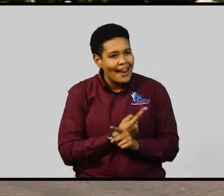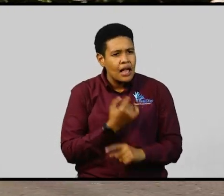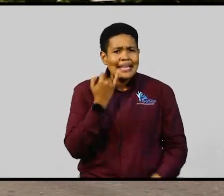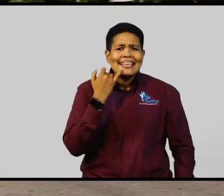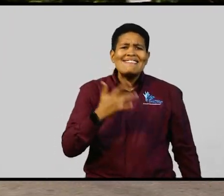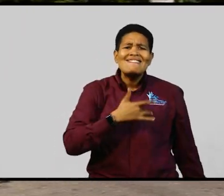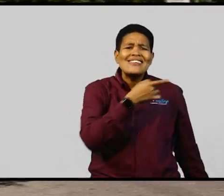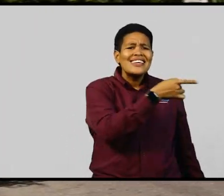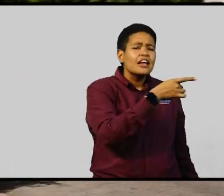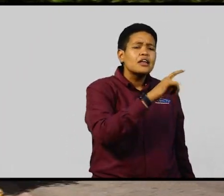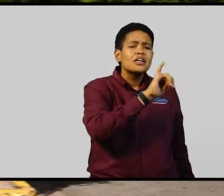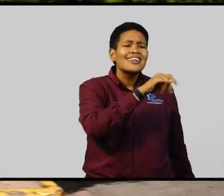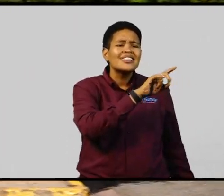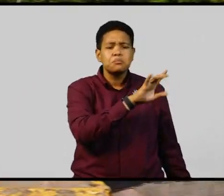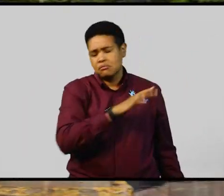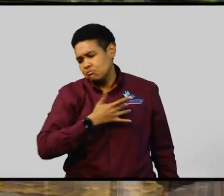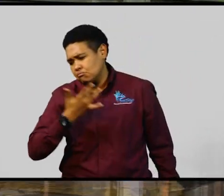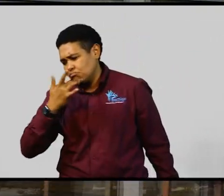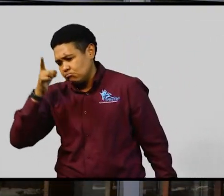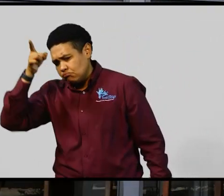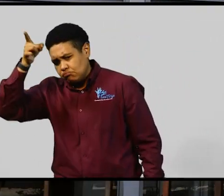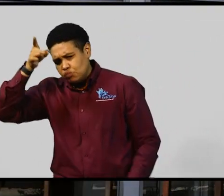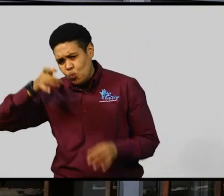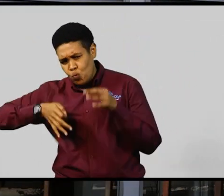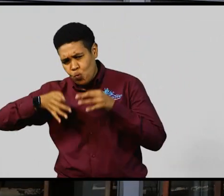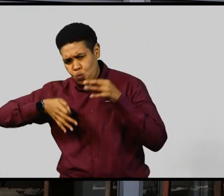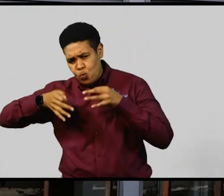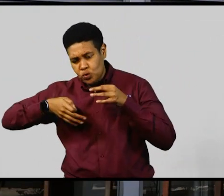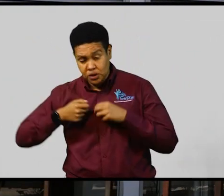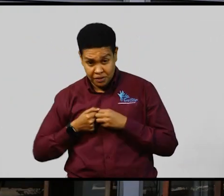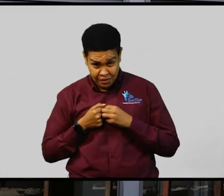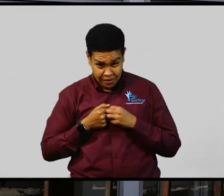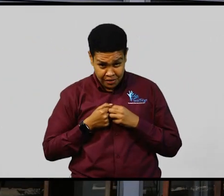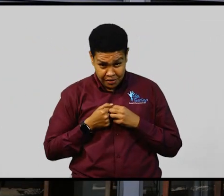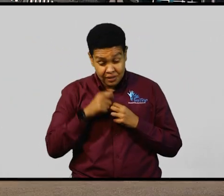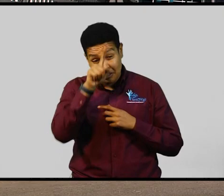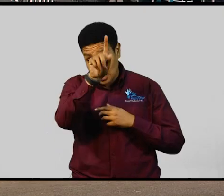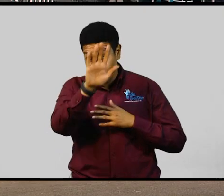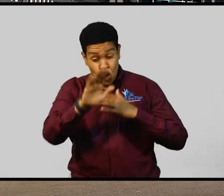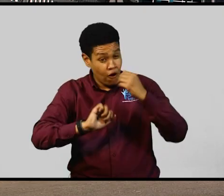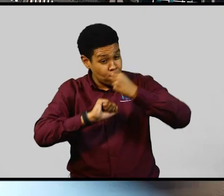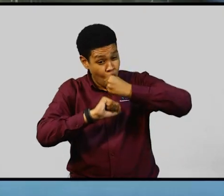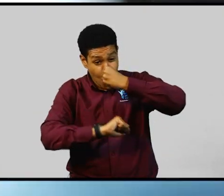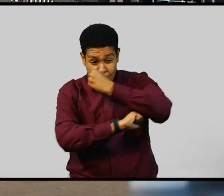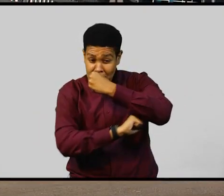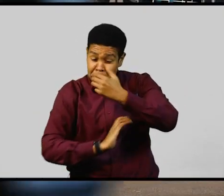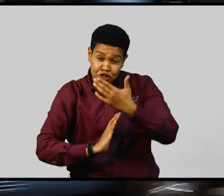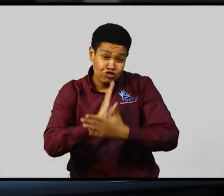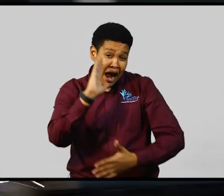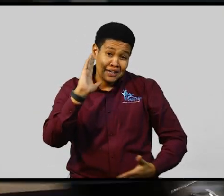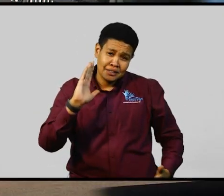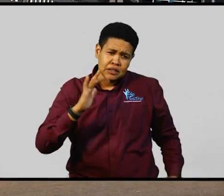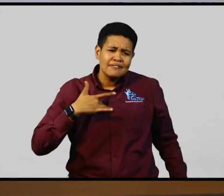system. Because that is a fundamental right that is